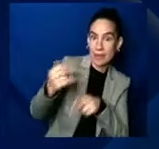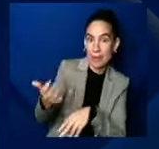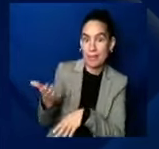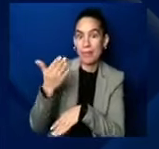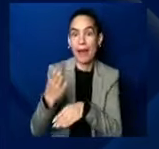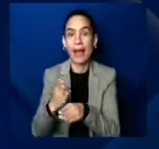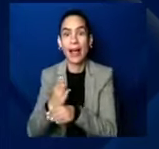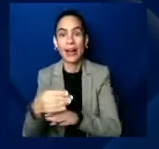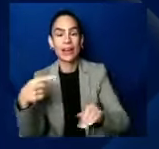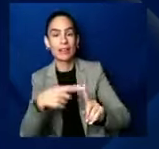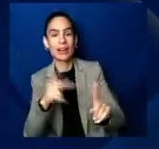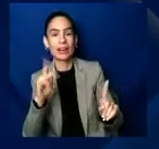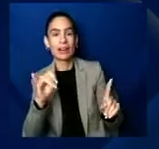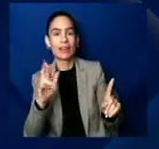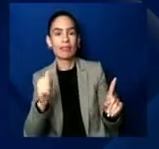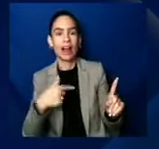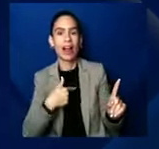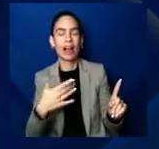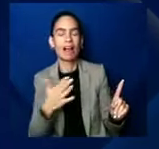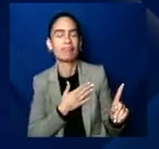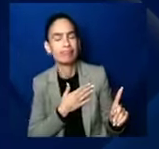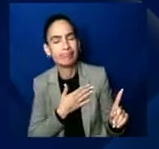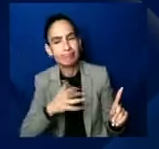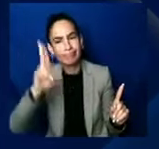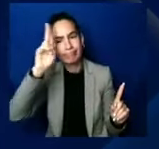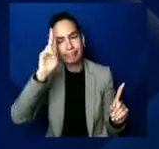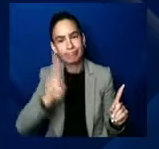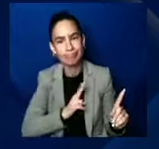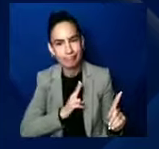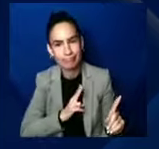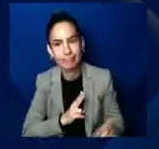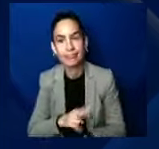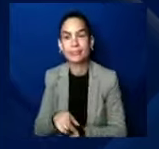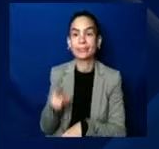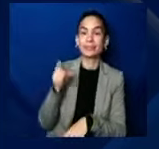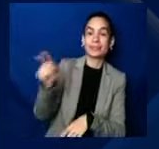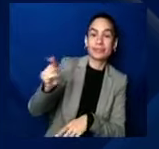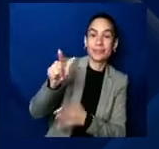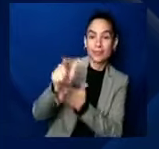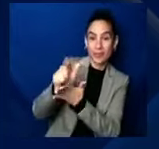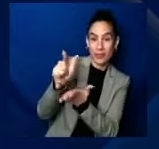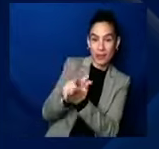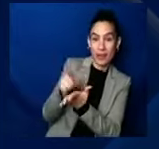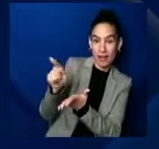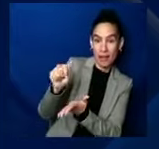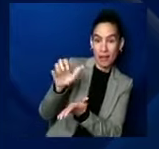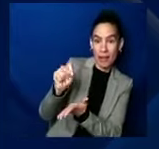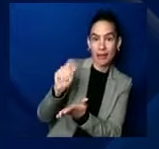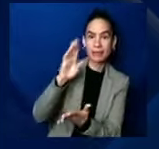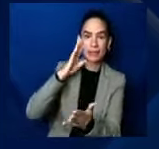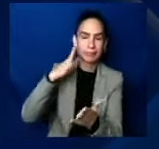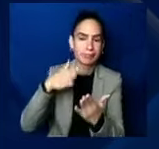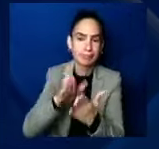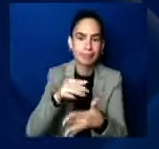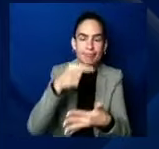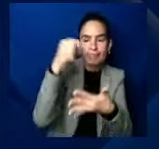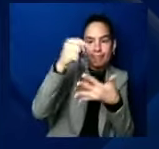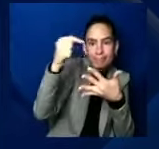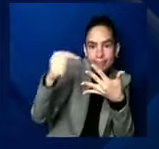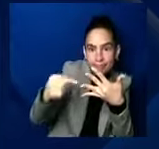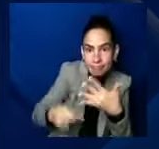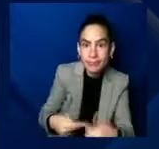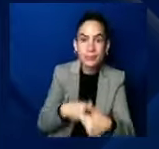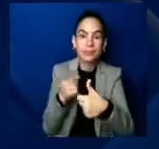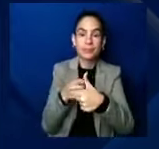uphold her legacy. But the, this, this act in particular is something that we're really proud of. It's going to do several things that are really important. It's going to award funding to community-based,